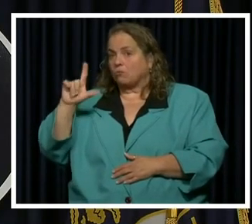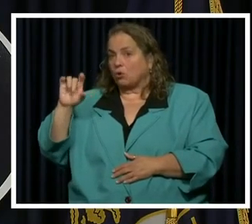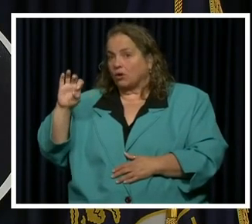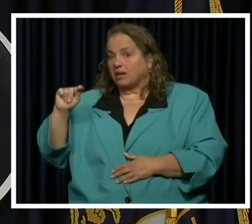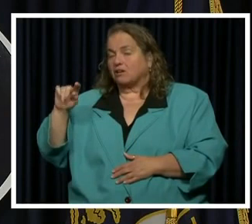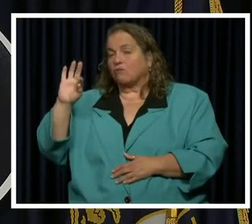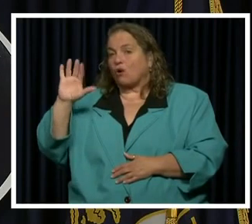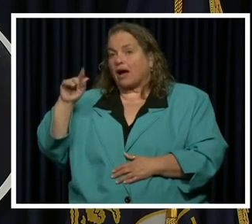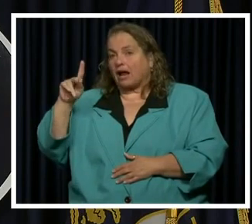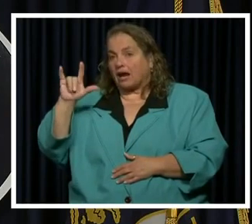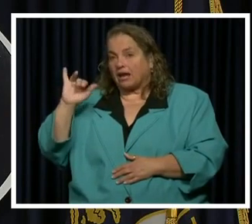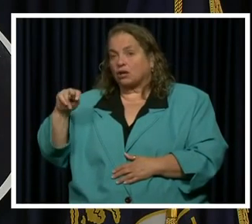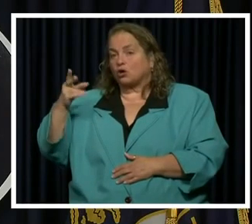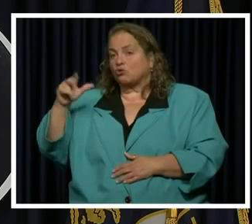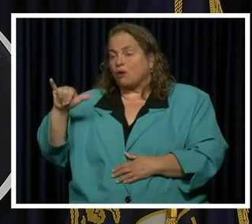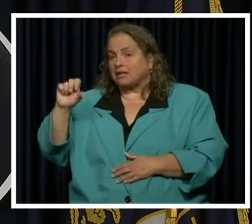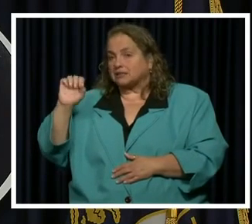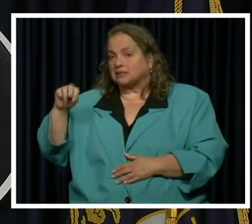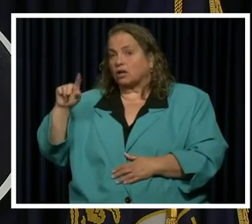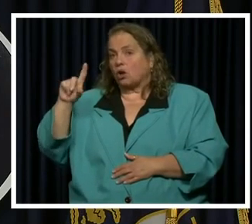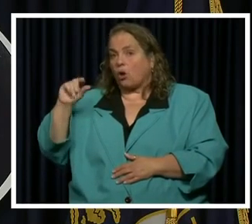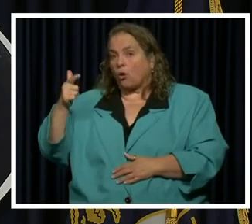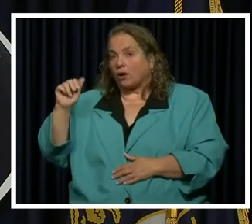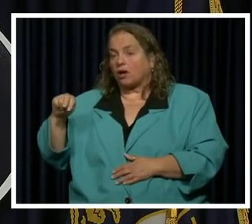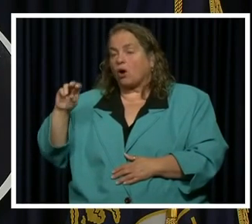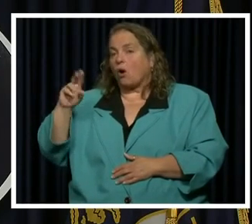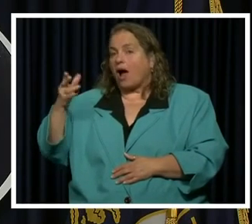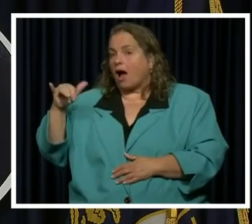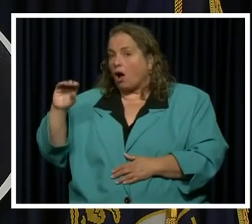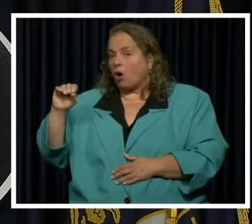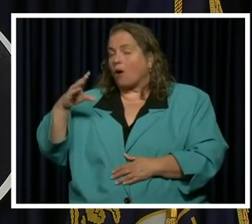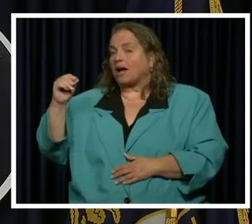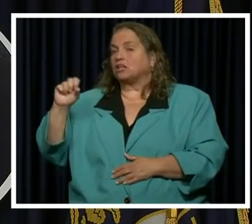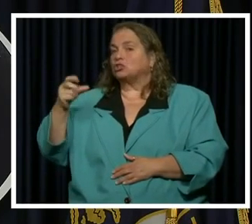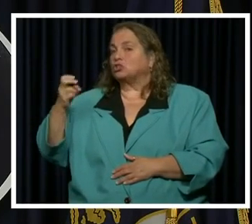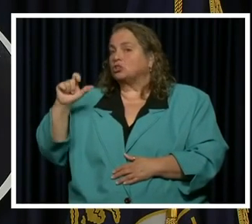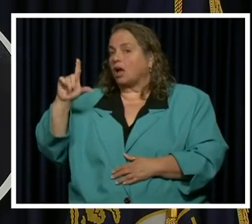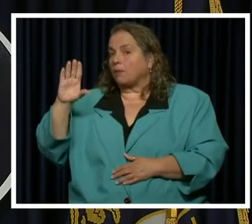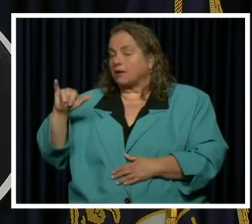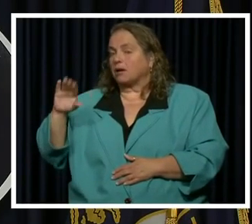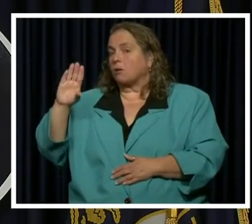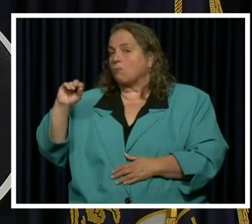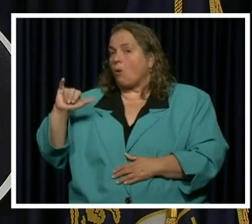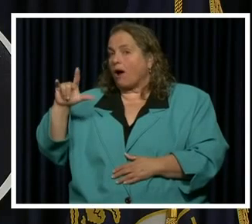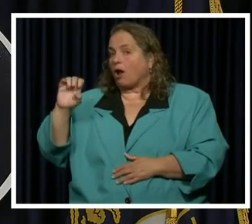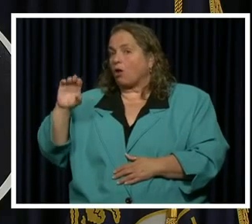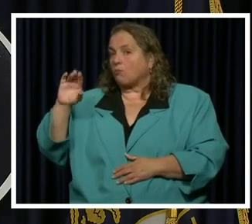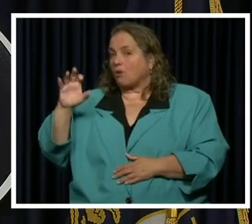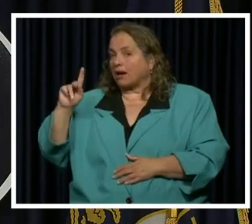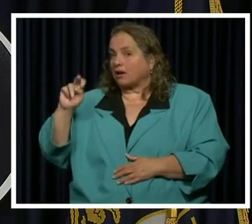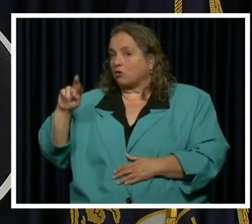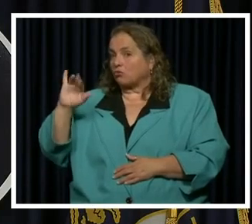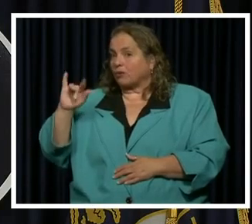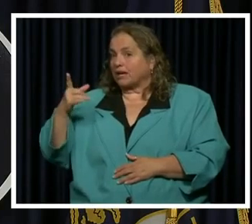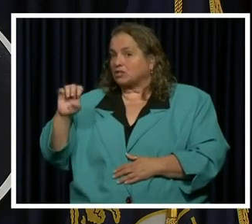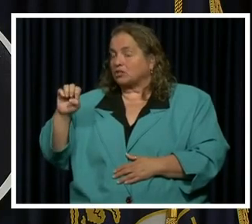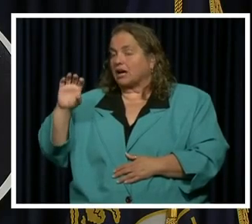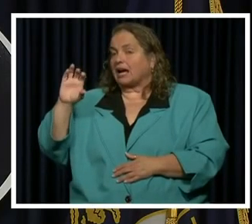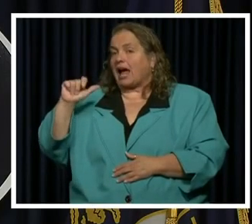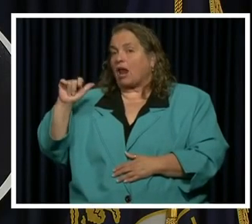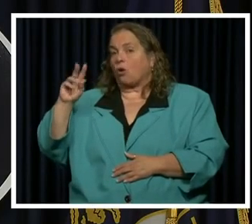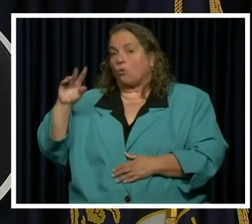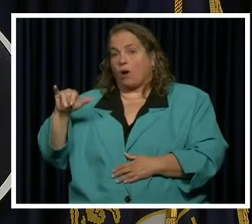Franklin Grayson Logan Ohio and Shelby and one and Boyle Breckenridge Calloway Carter